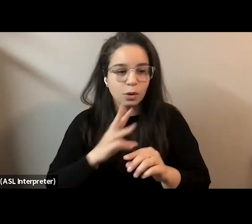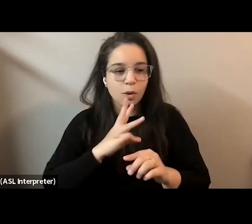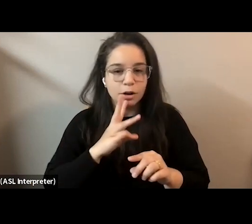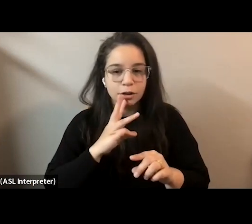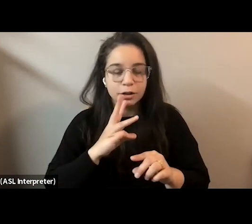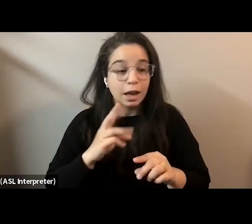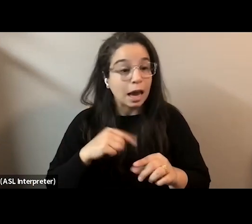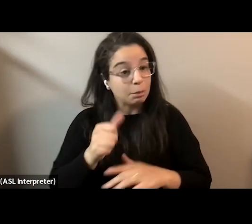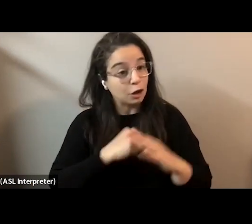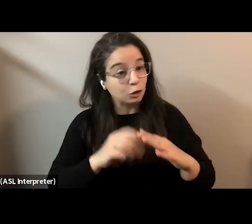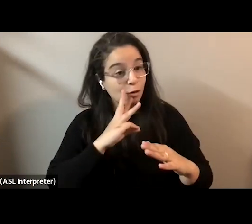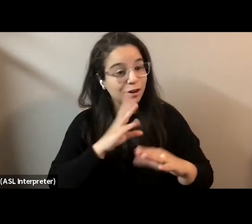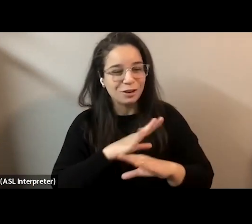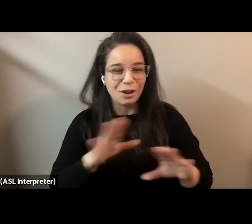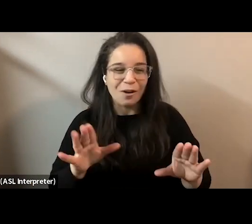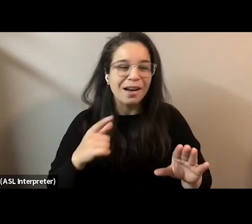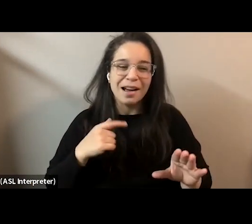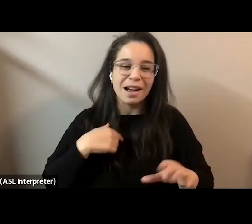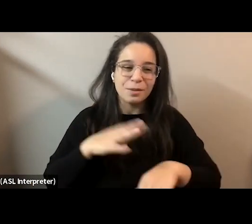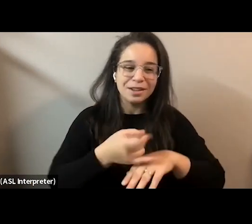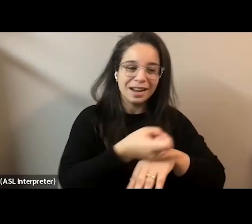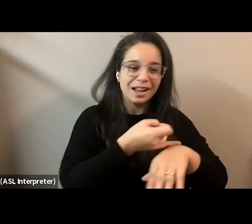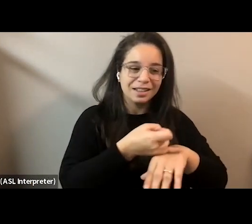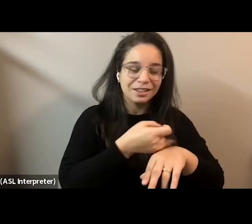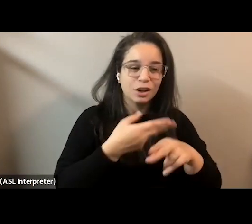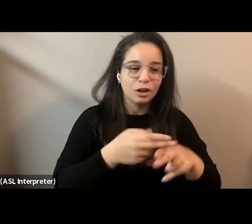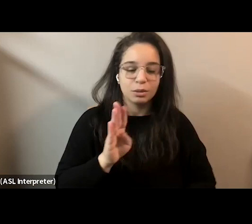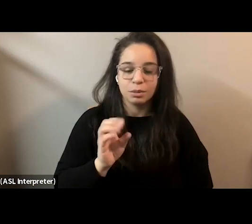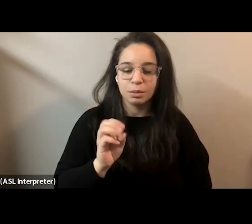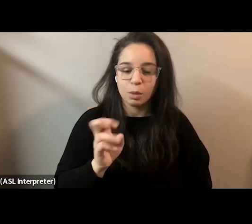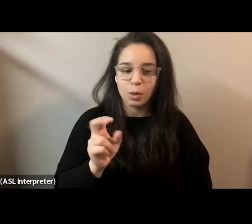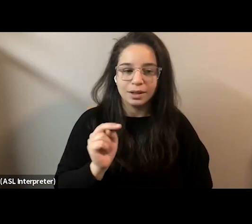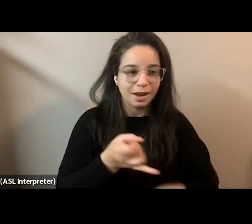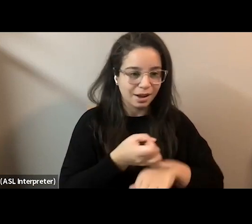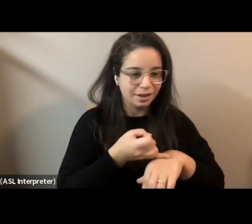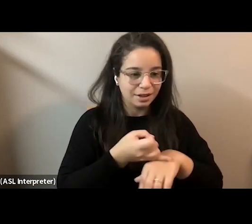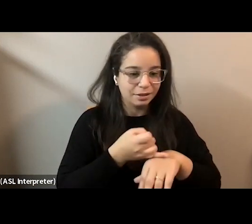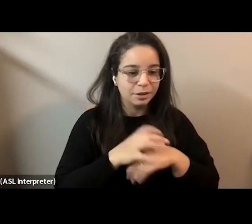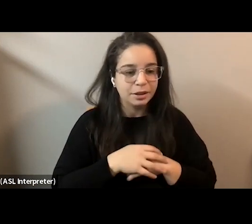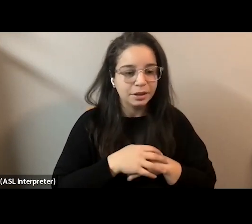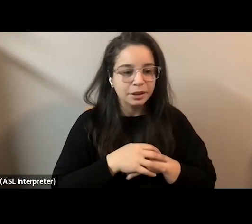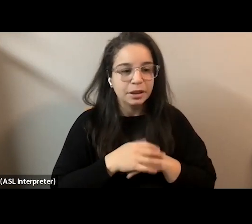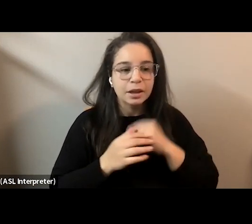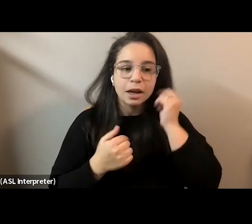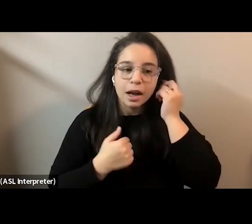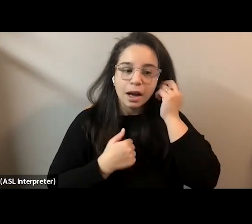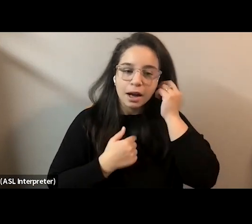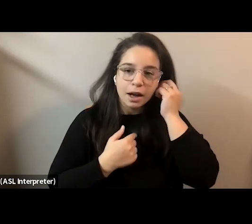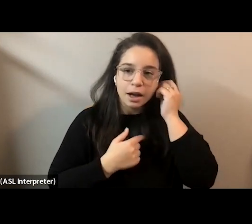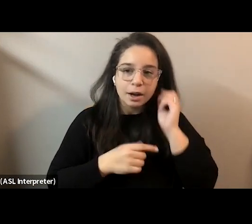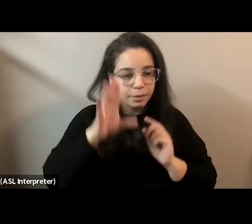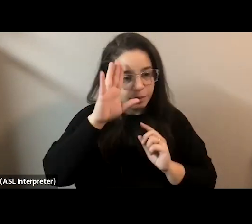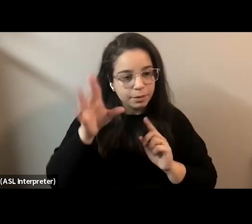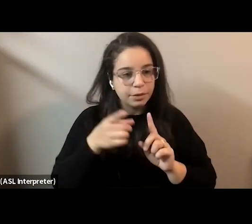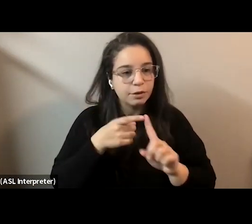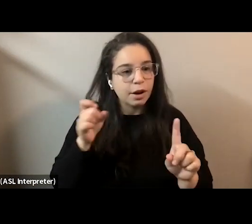I'm actually on a little island off of Vancouver called Bowen Island. I bring you warm greetings from Kasari Govinder, who is BC's